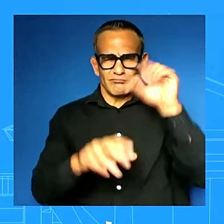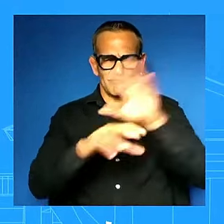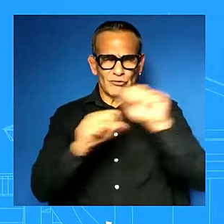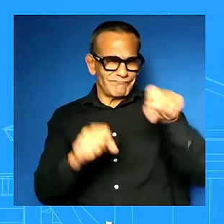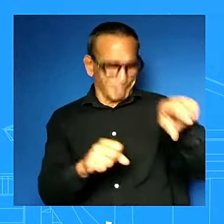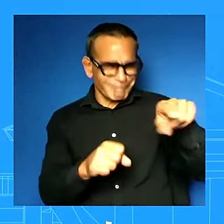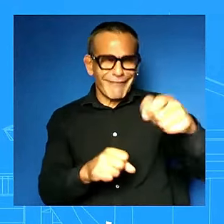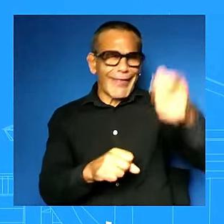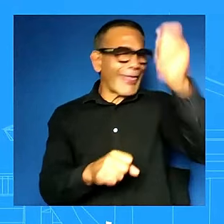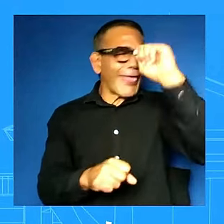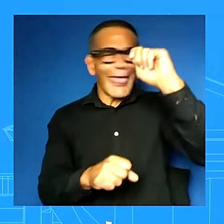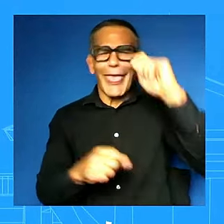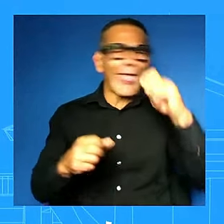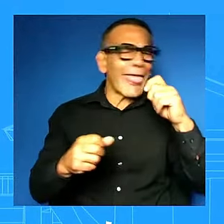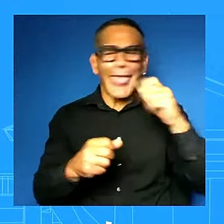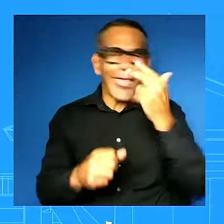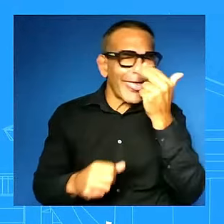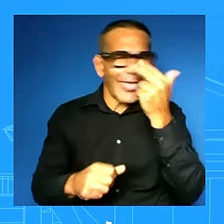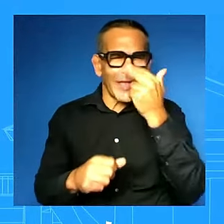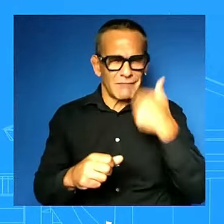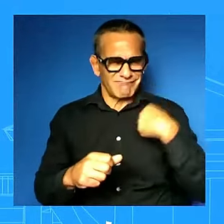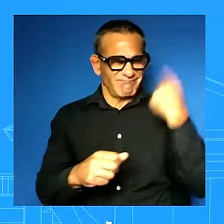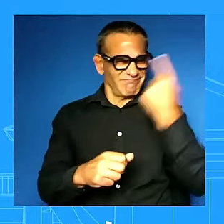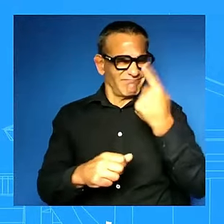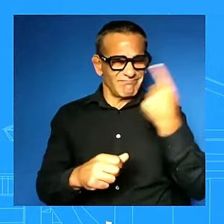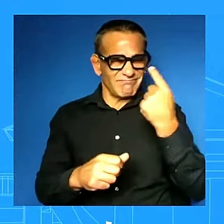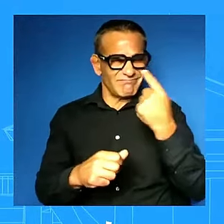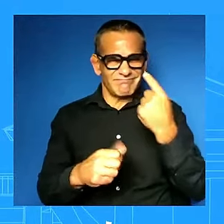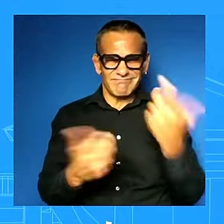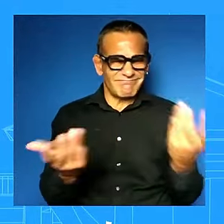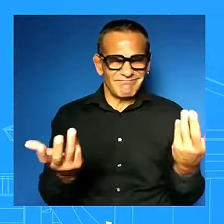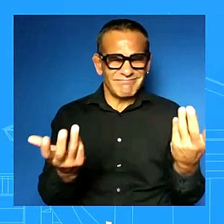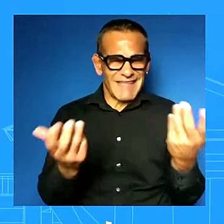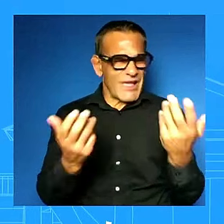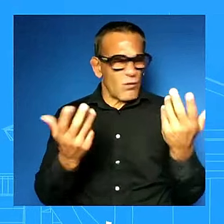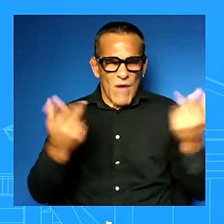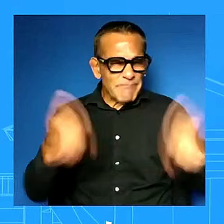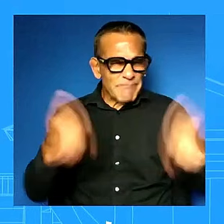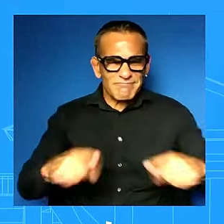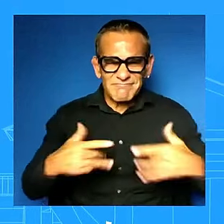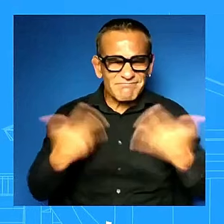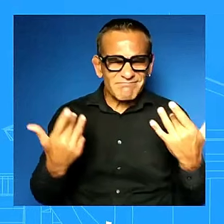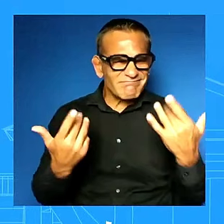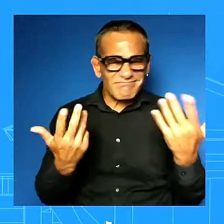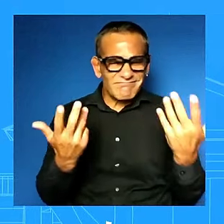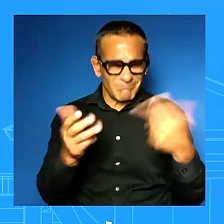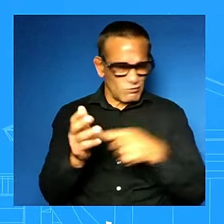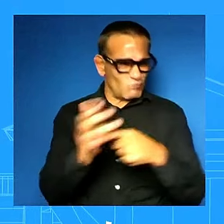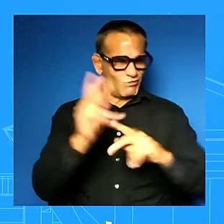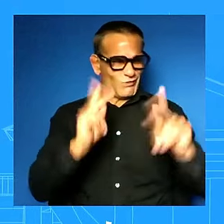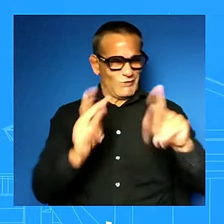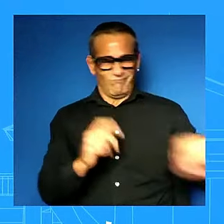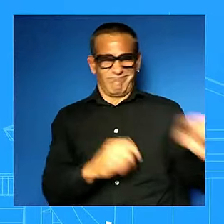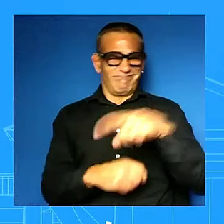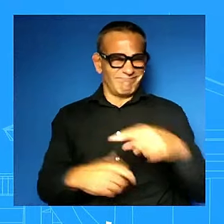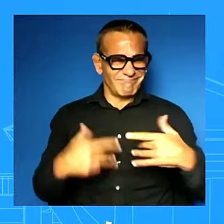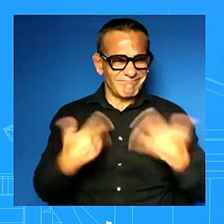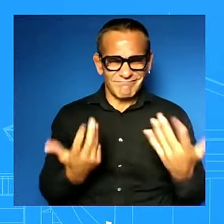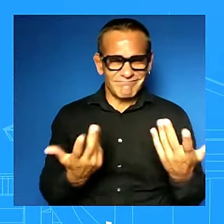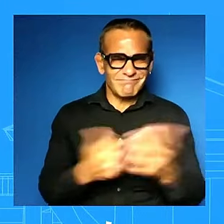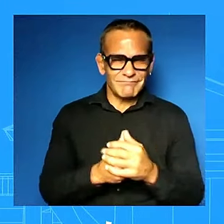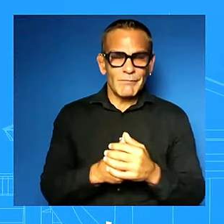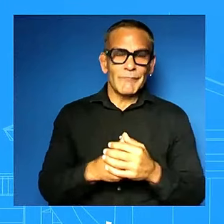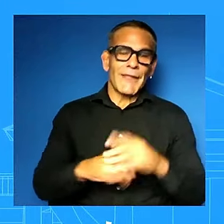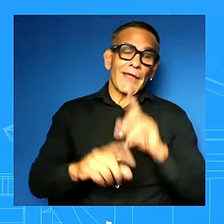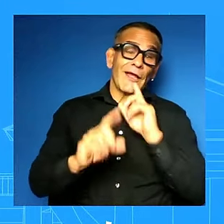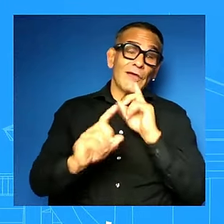about how that happened and just what kind of message you think it sent so a couple of things for those like you said the pool was not in the room so i just want to make sure